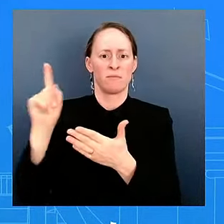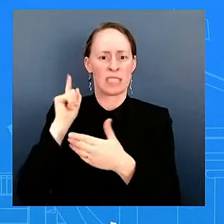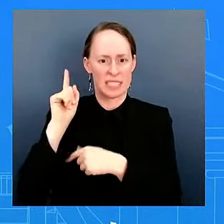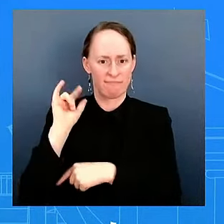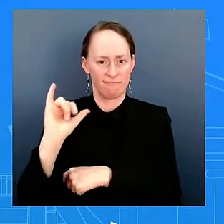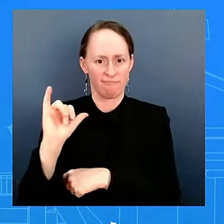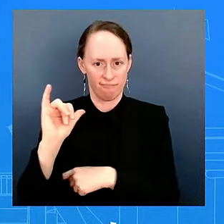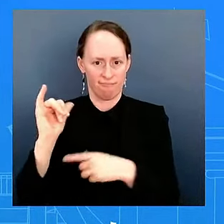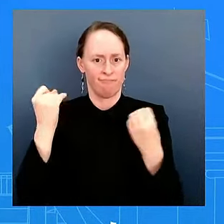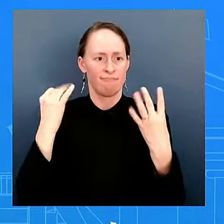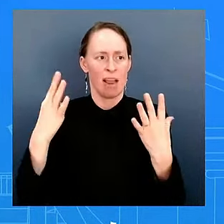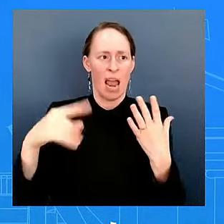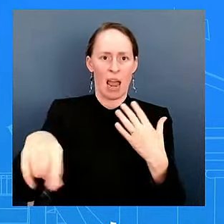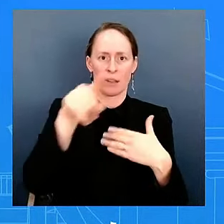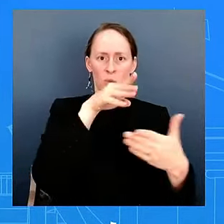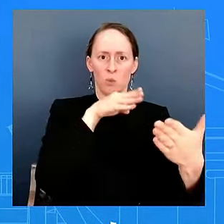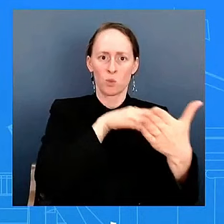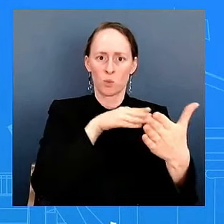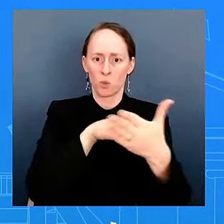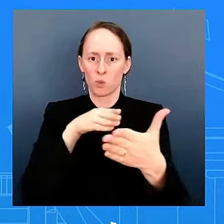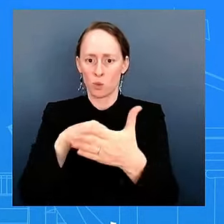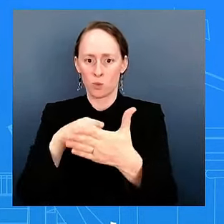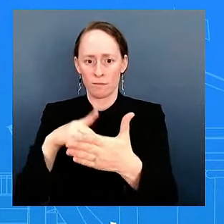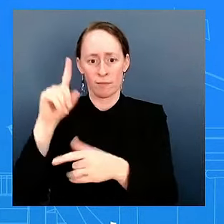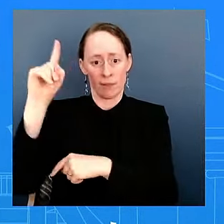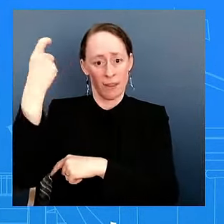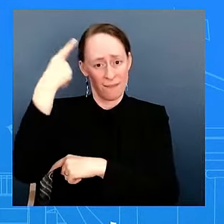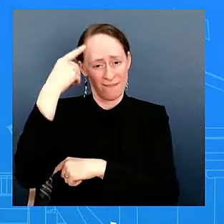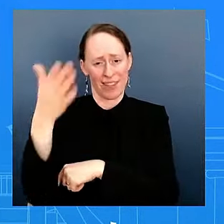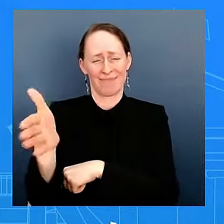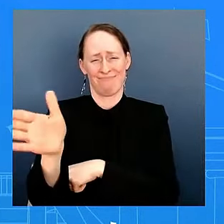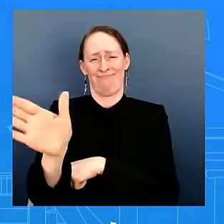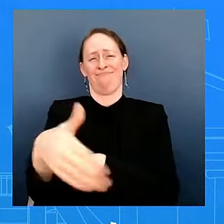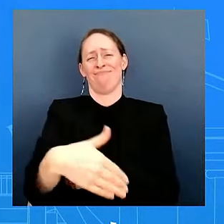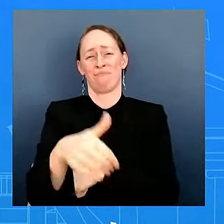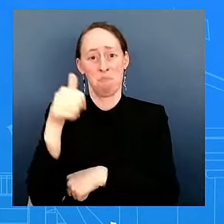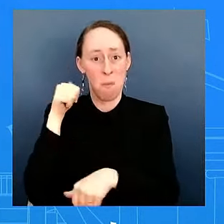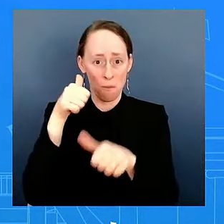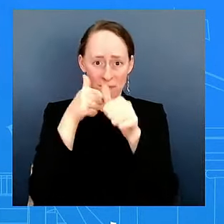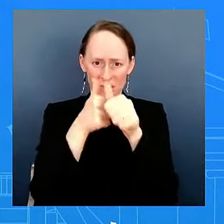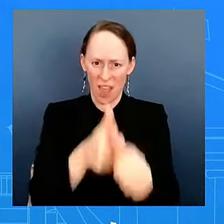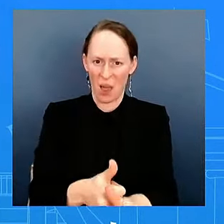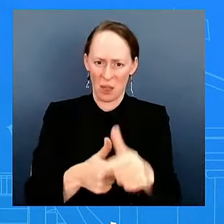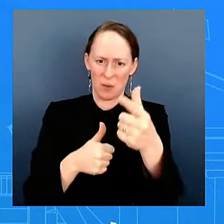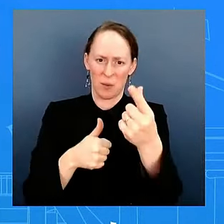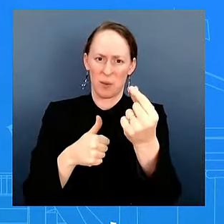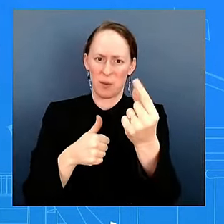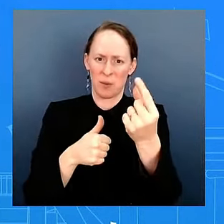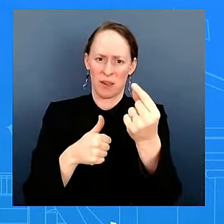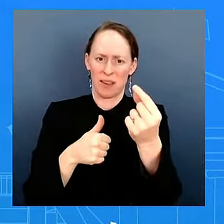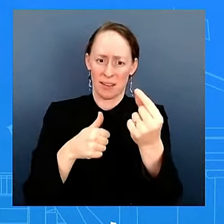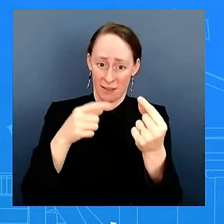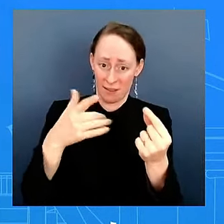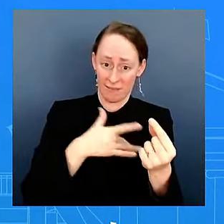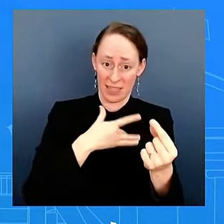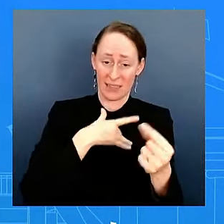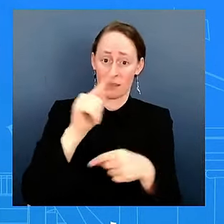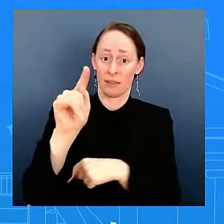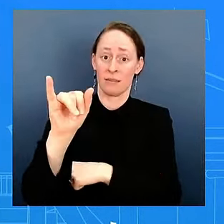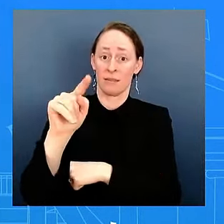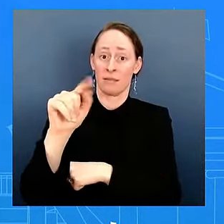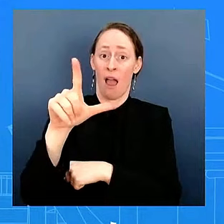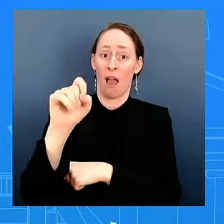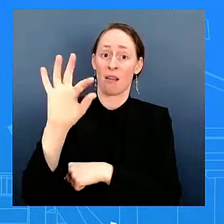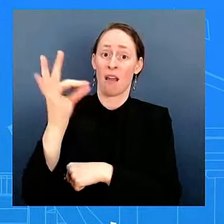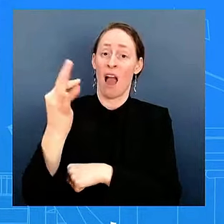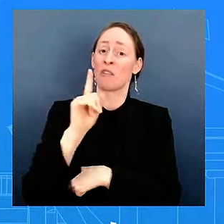follow it. So there's that angle of it. But critics say the new Title IX hurts women and girls. For starters, they say